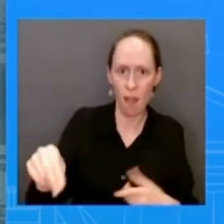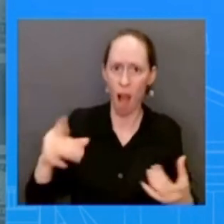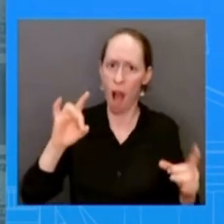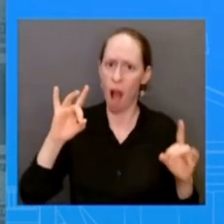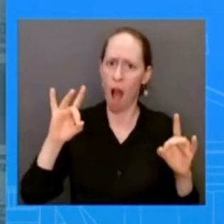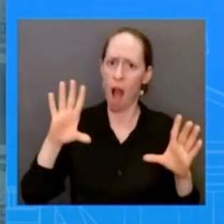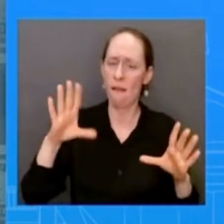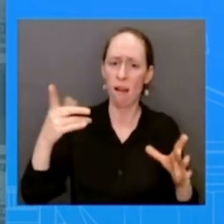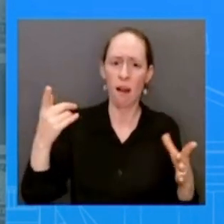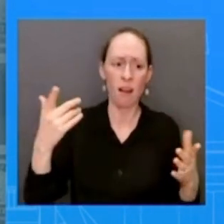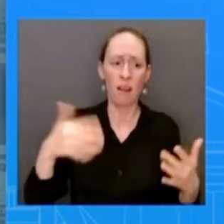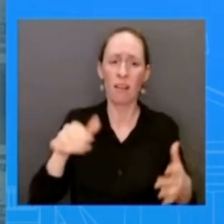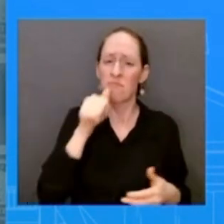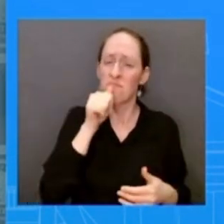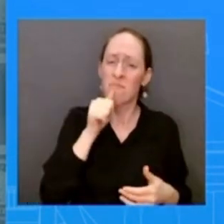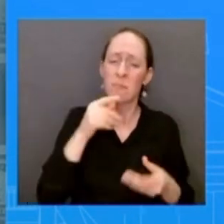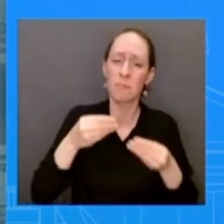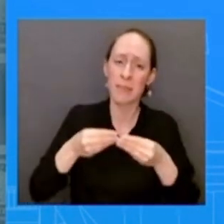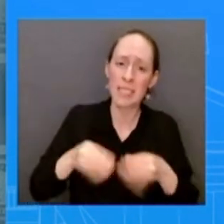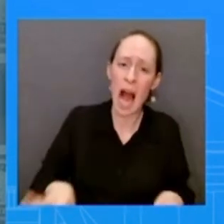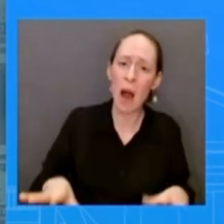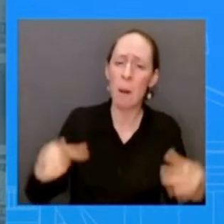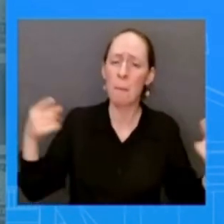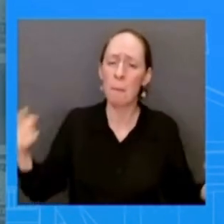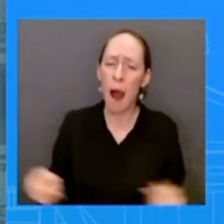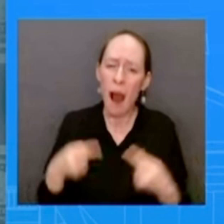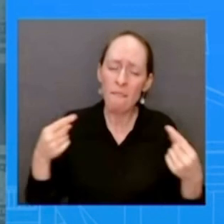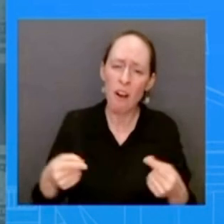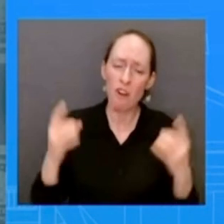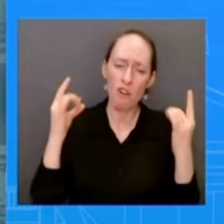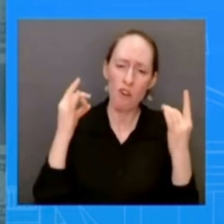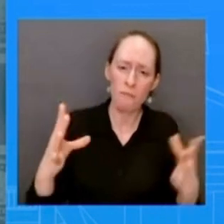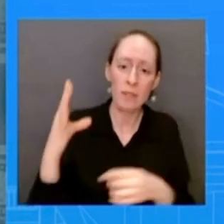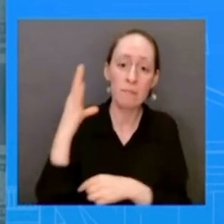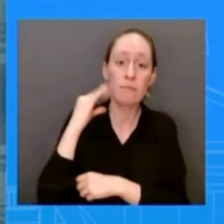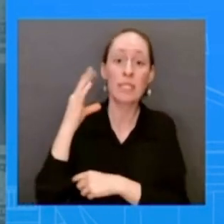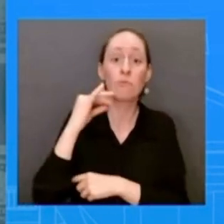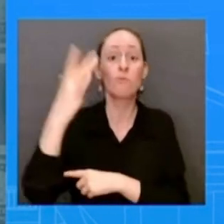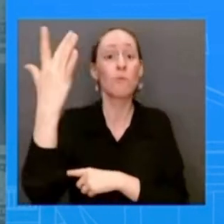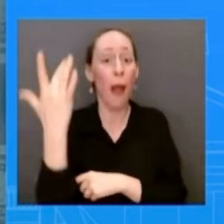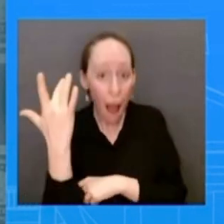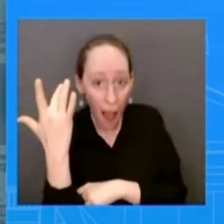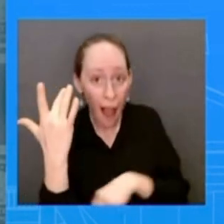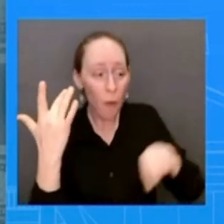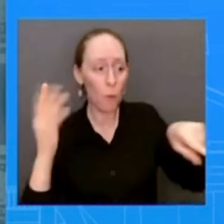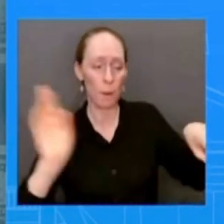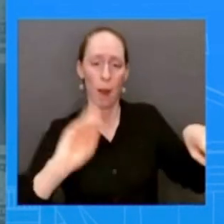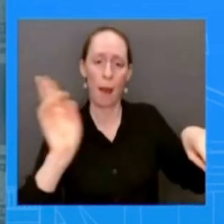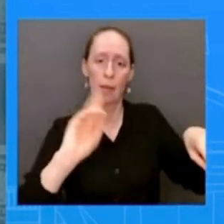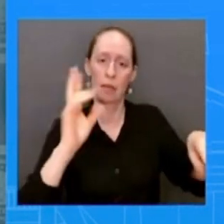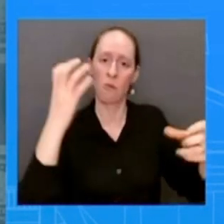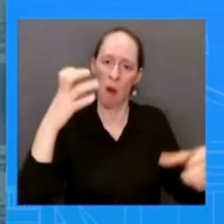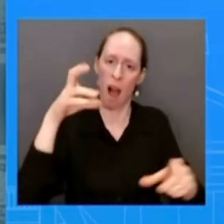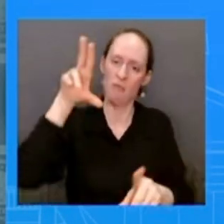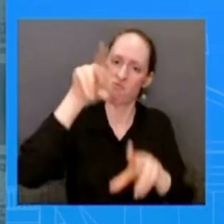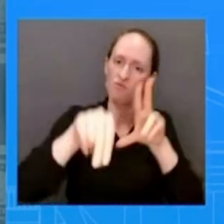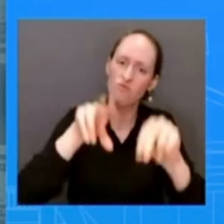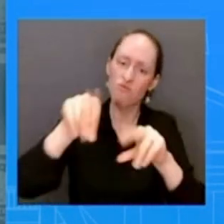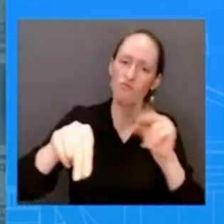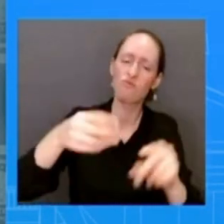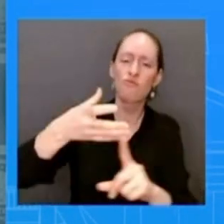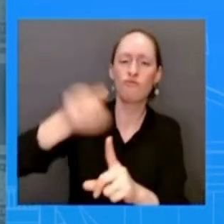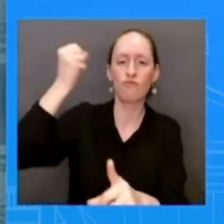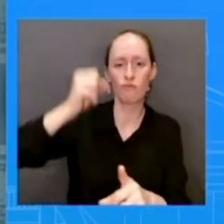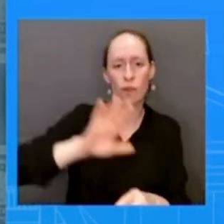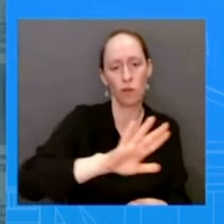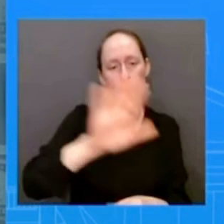efforts by republican officials to take away a woman's ability to make her own health care decisions politicians like